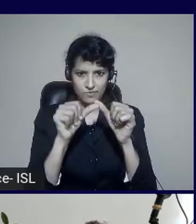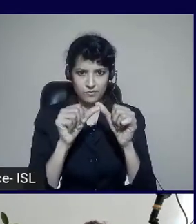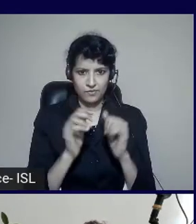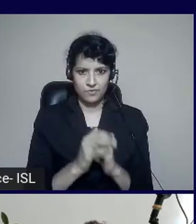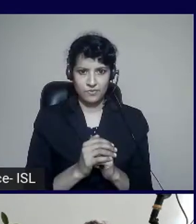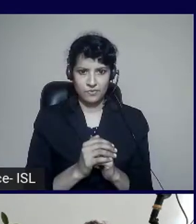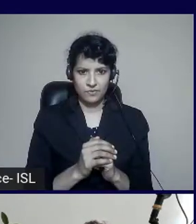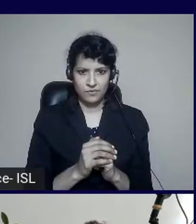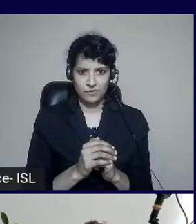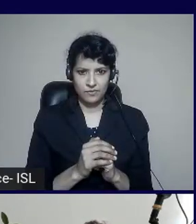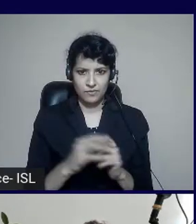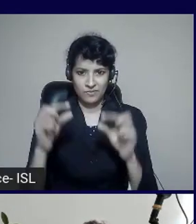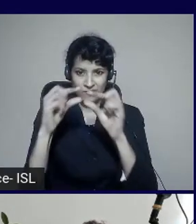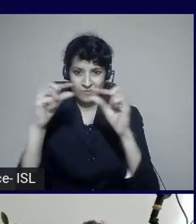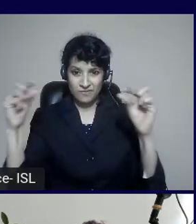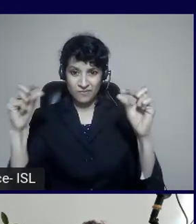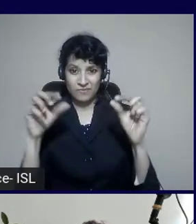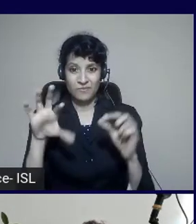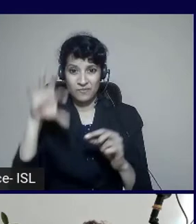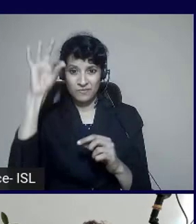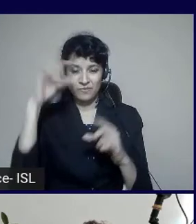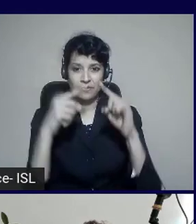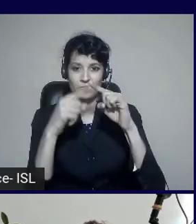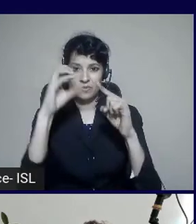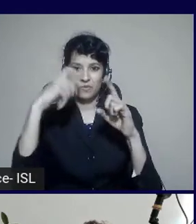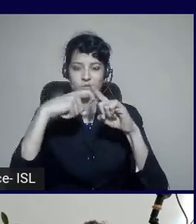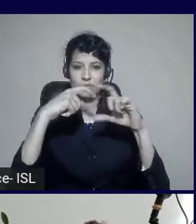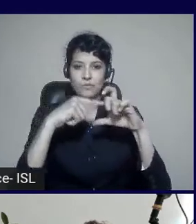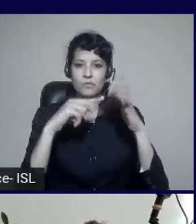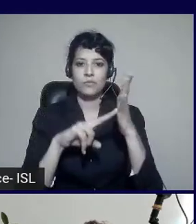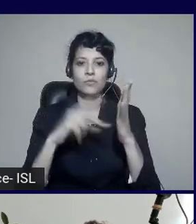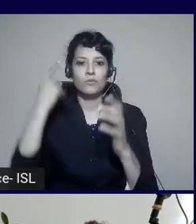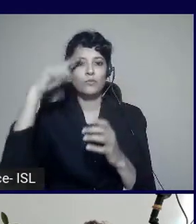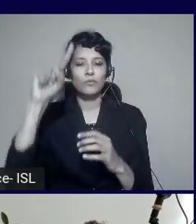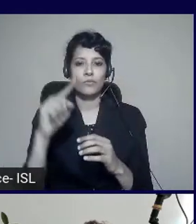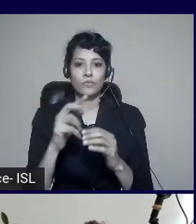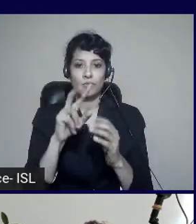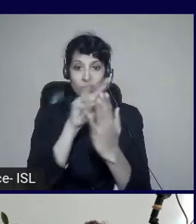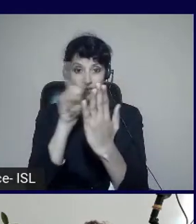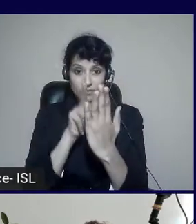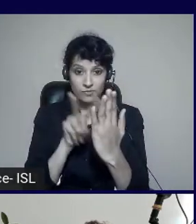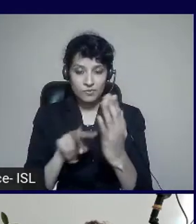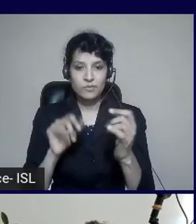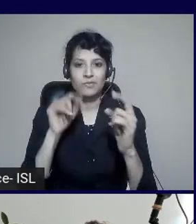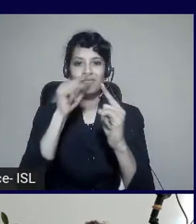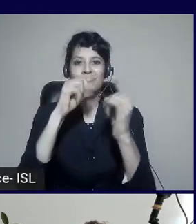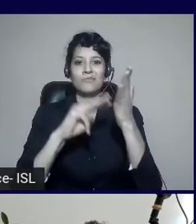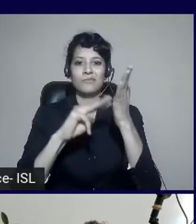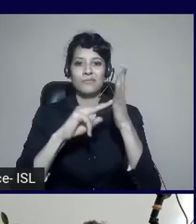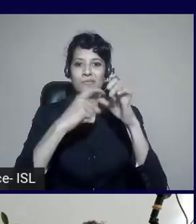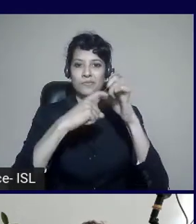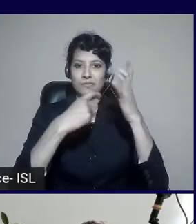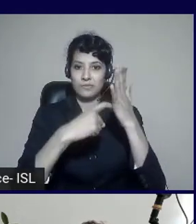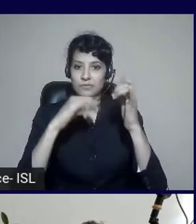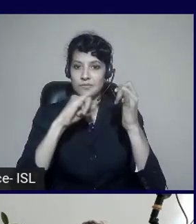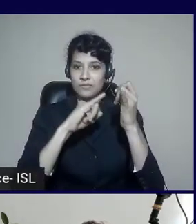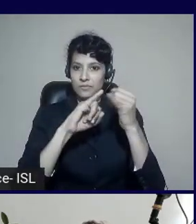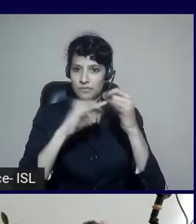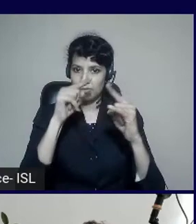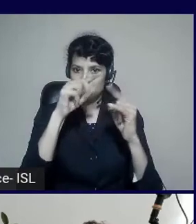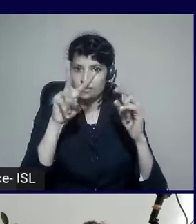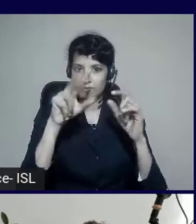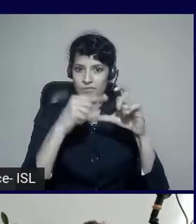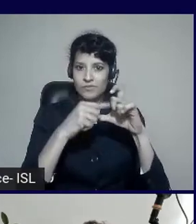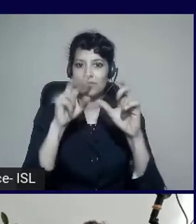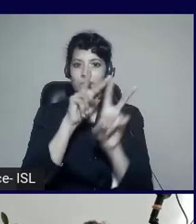I'm going to show you how to create that. For Immersive Reader. And then goes in and renders a button. You can see there, Immersive Reader